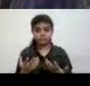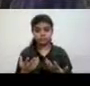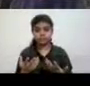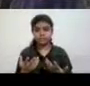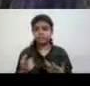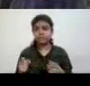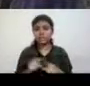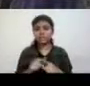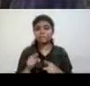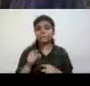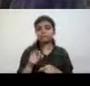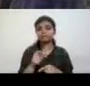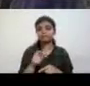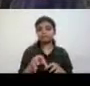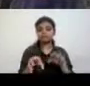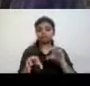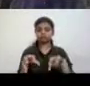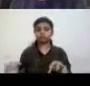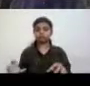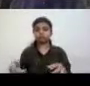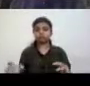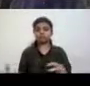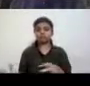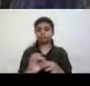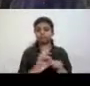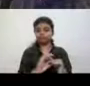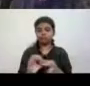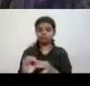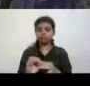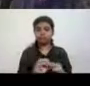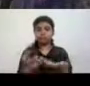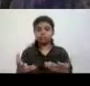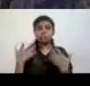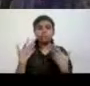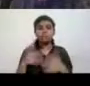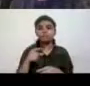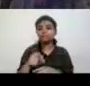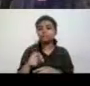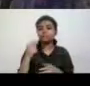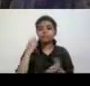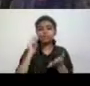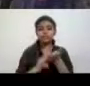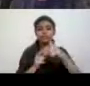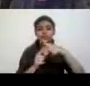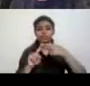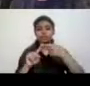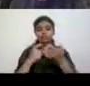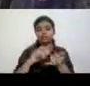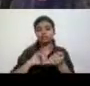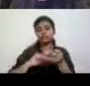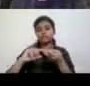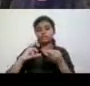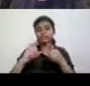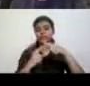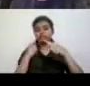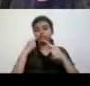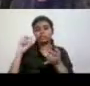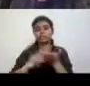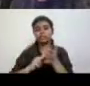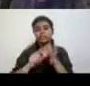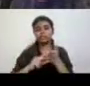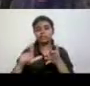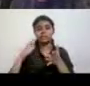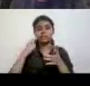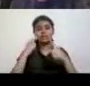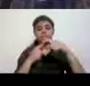intersectionality, that while a lot of people pay lip service to intersectionality, we still have a problem that disability does not